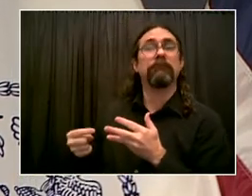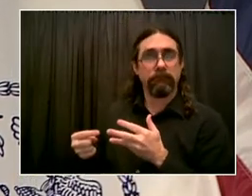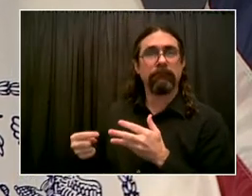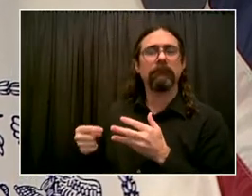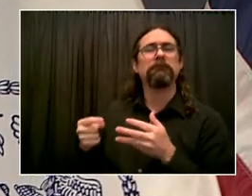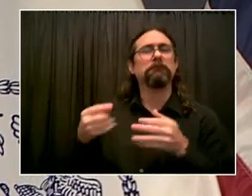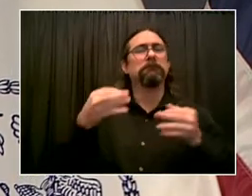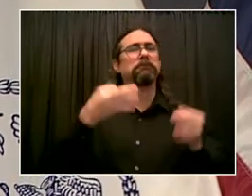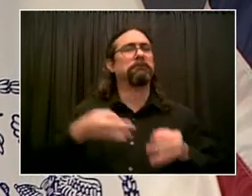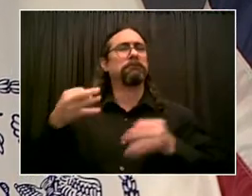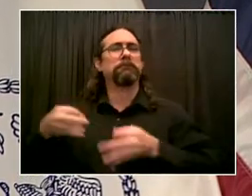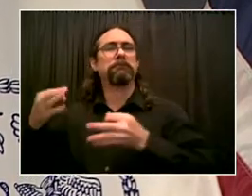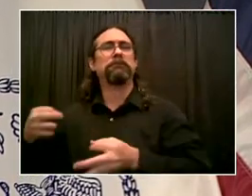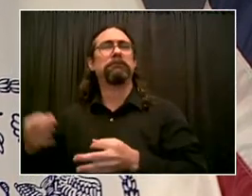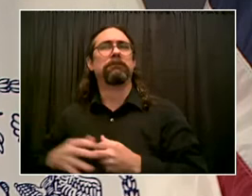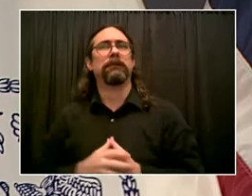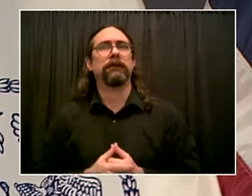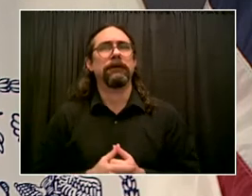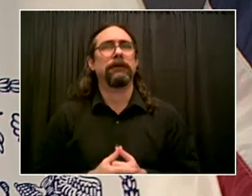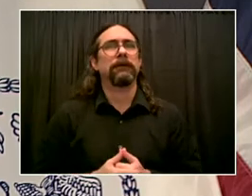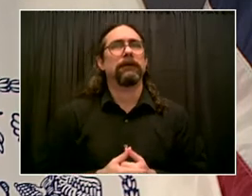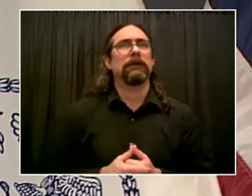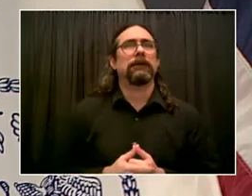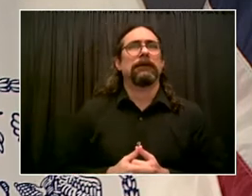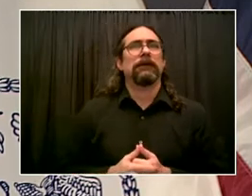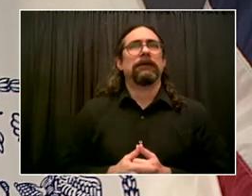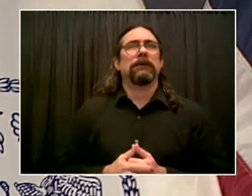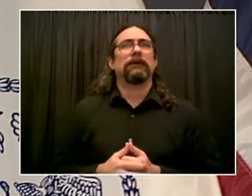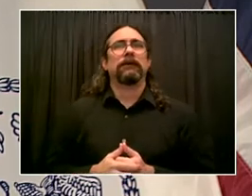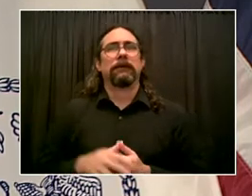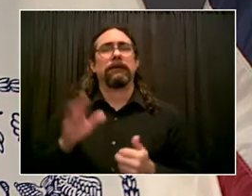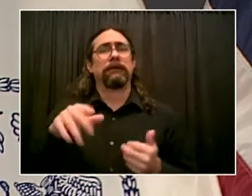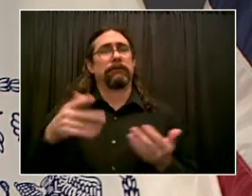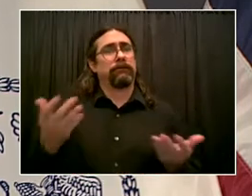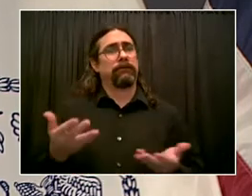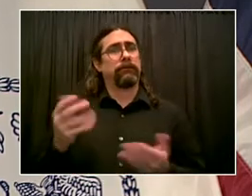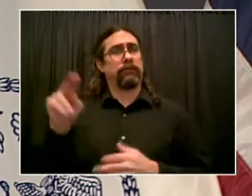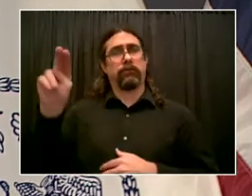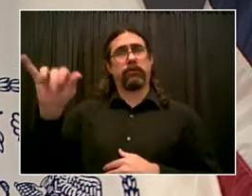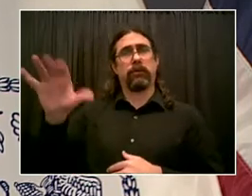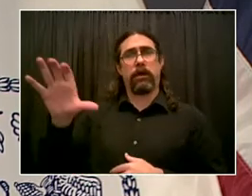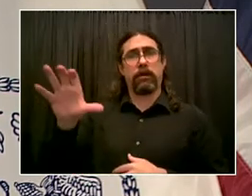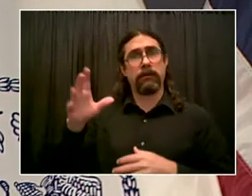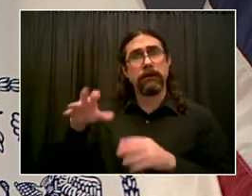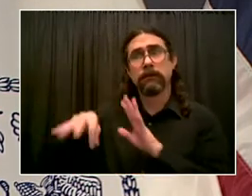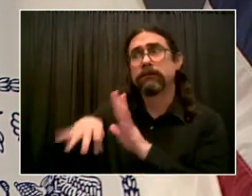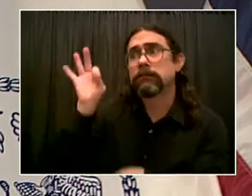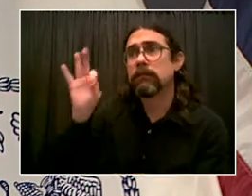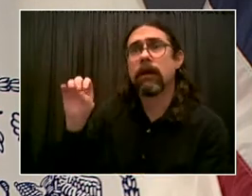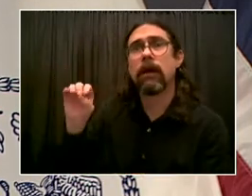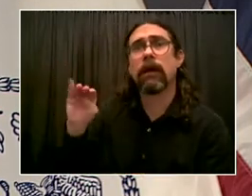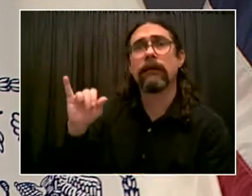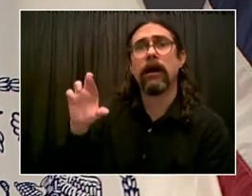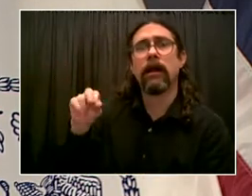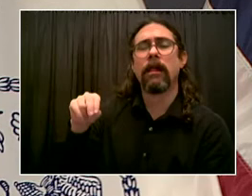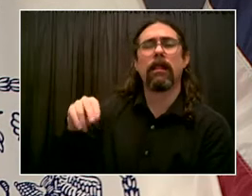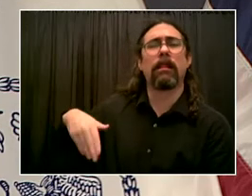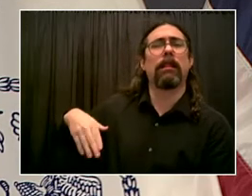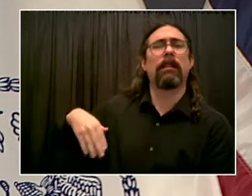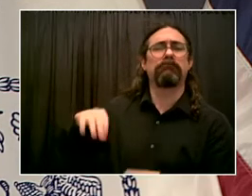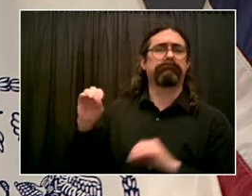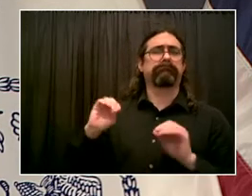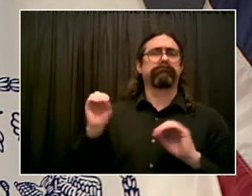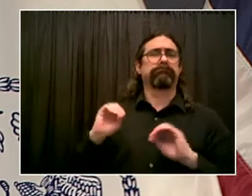moment. It is very likely there will be, but there are no cases at this moment. But nonetheless, we are preparing